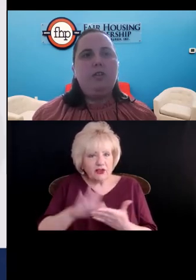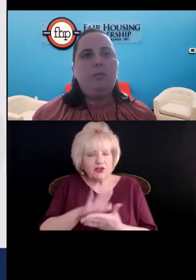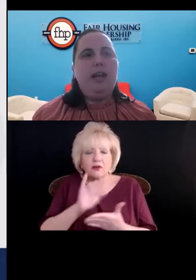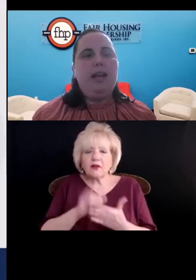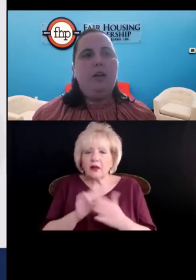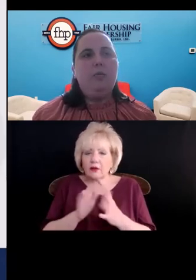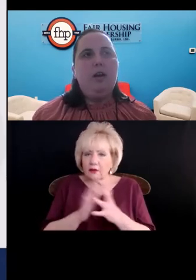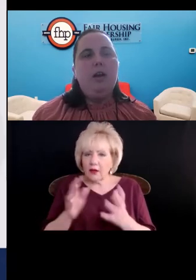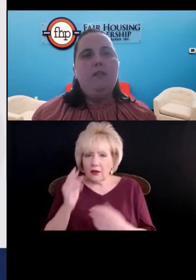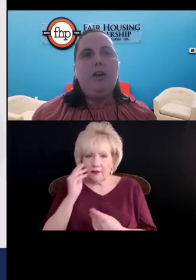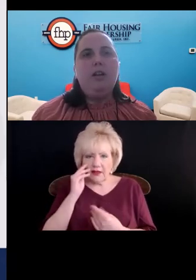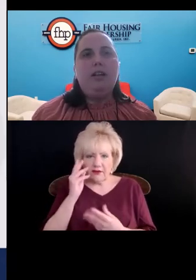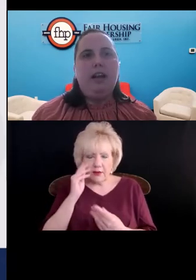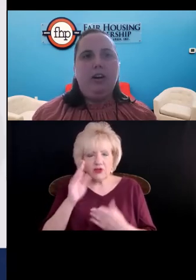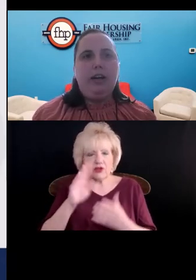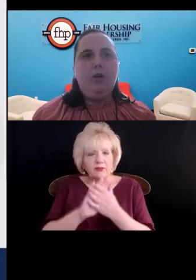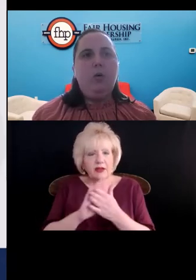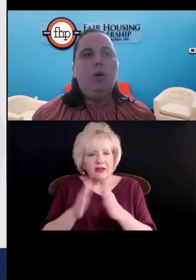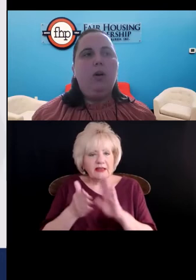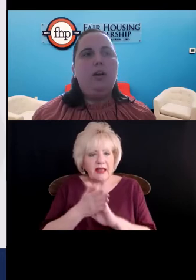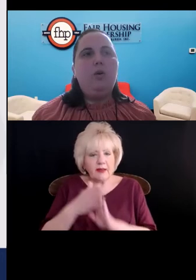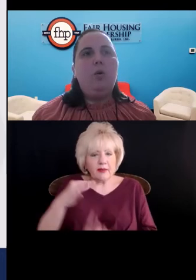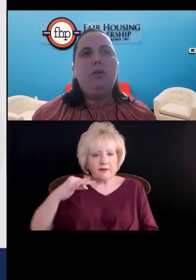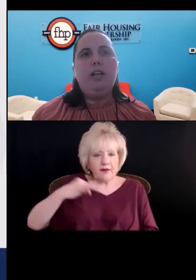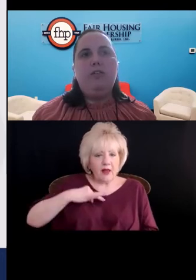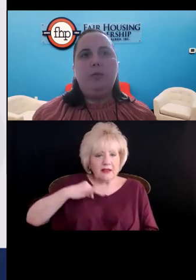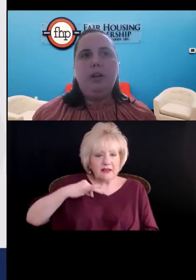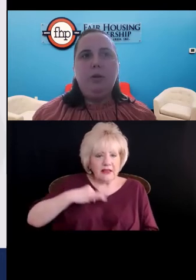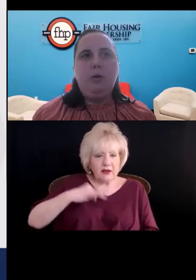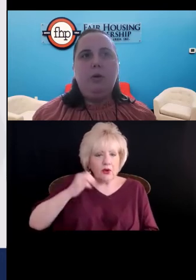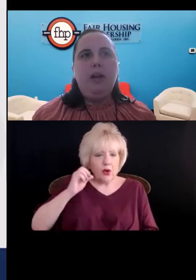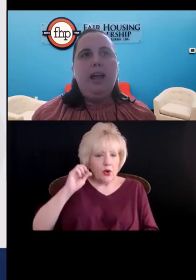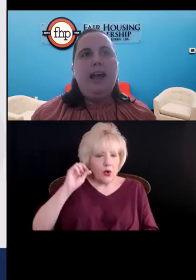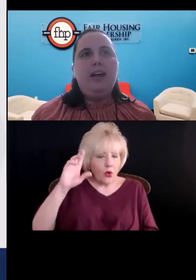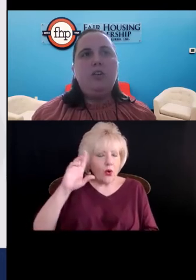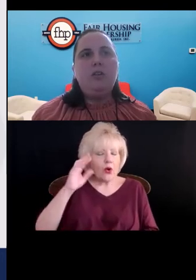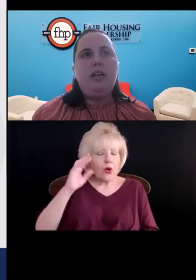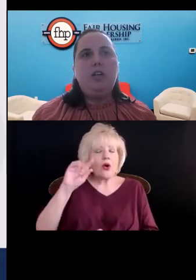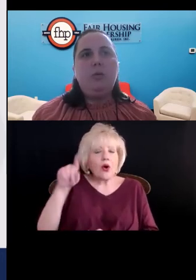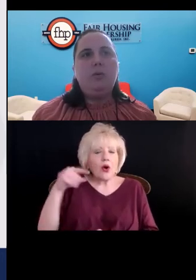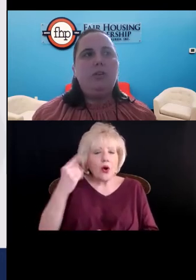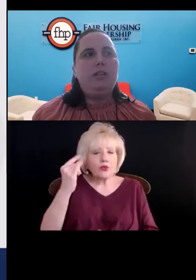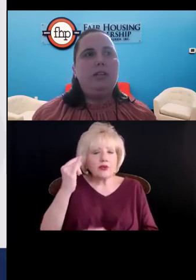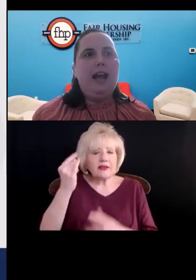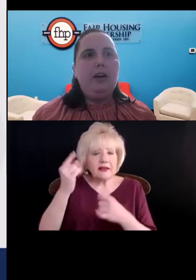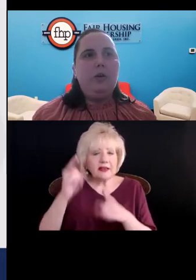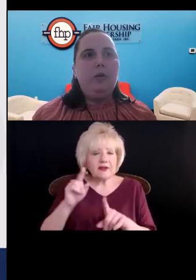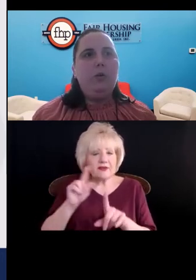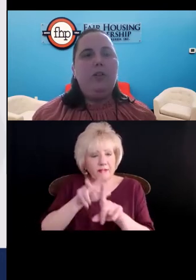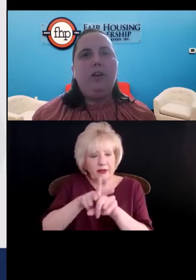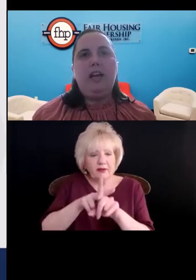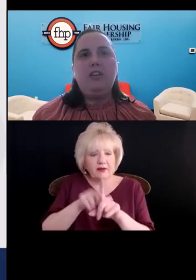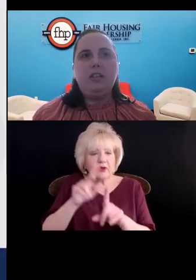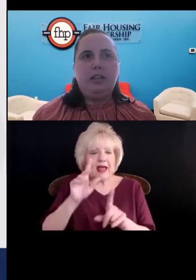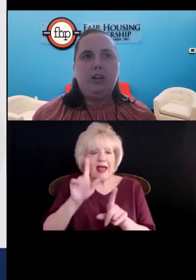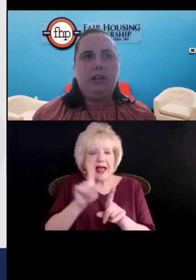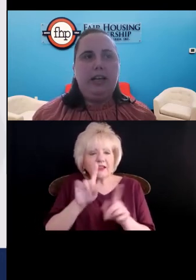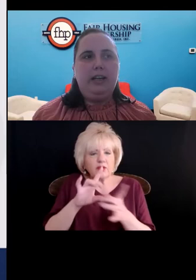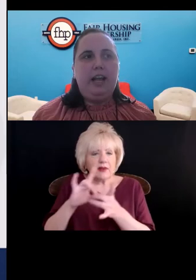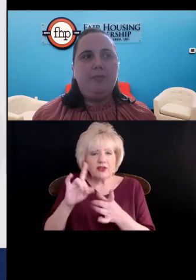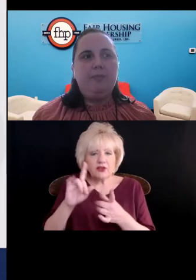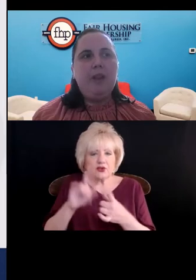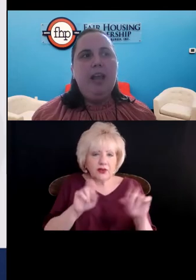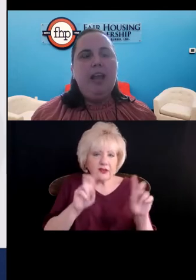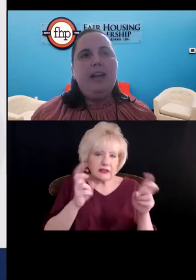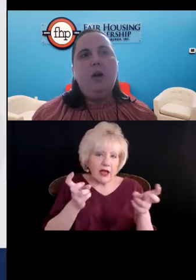information became voluntary or only if applicable as it relates to a person's title or their agency or